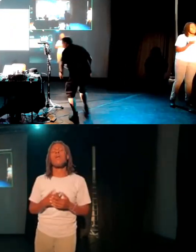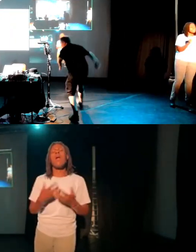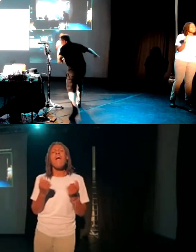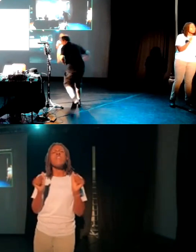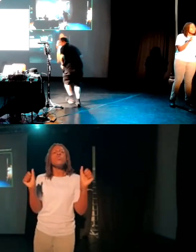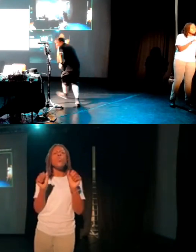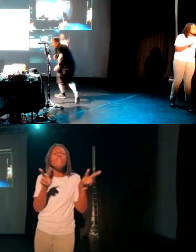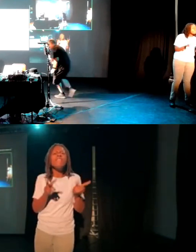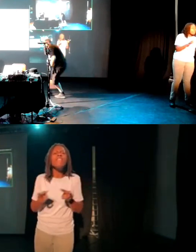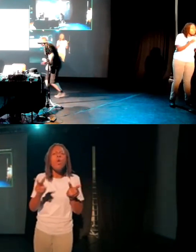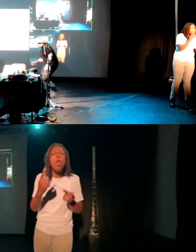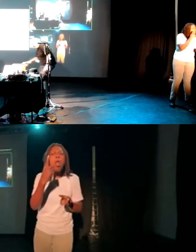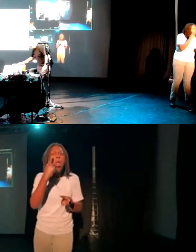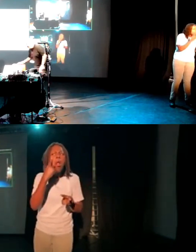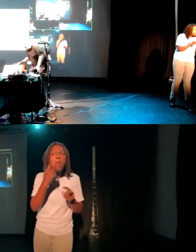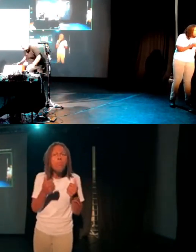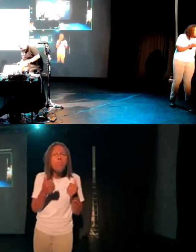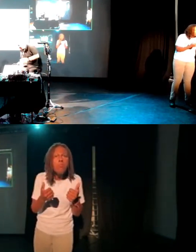Ah, okay.